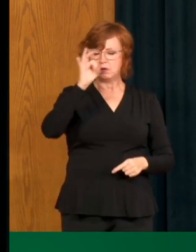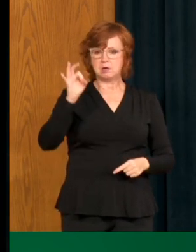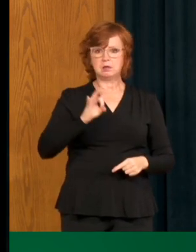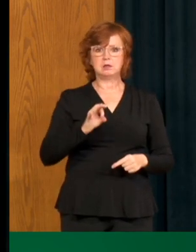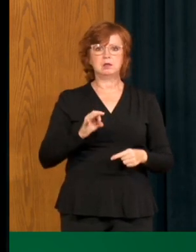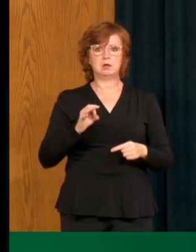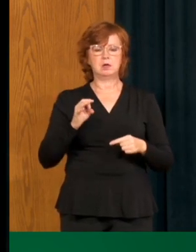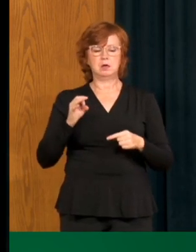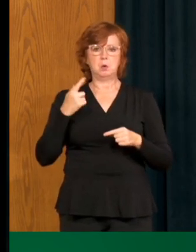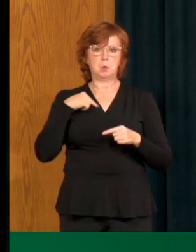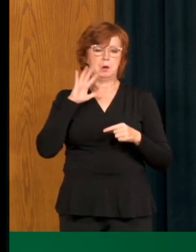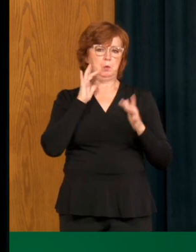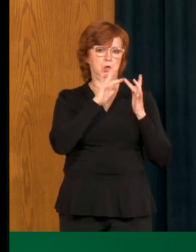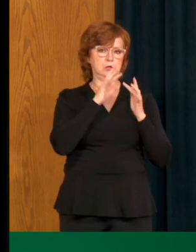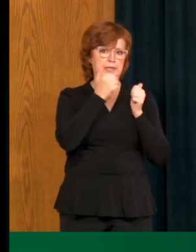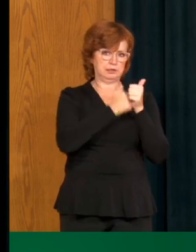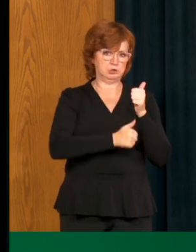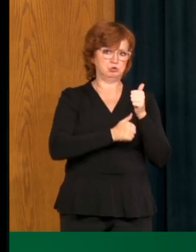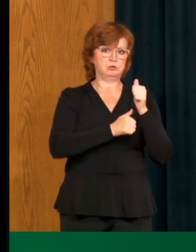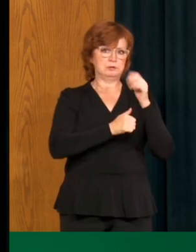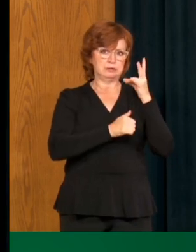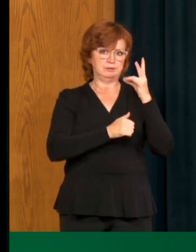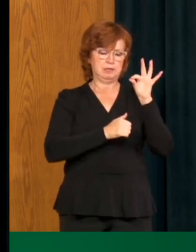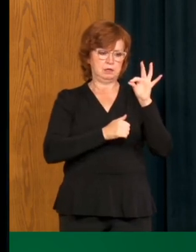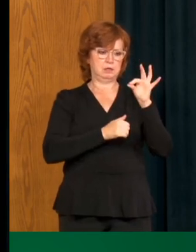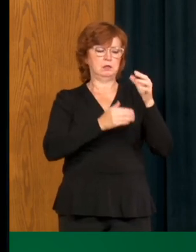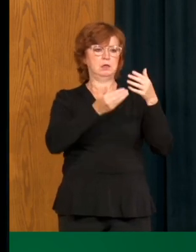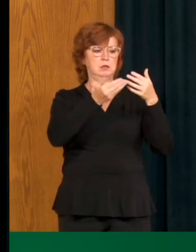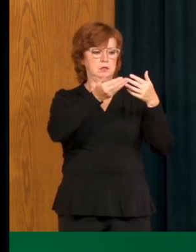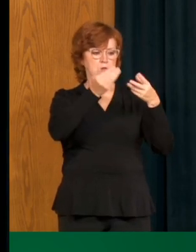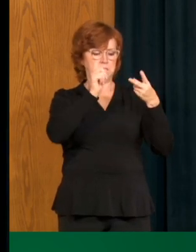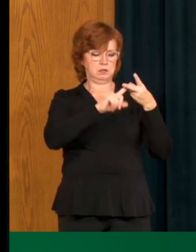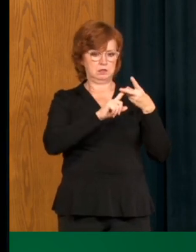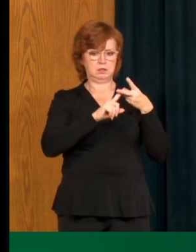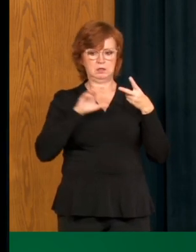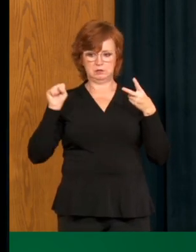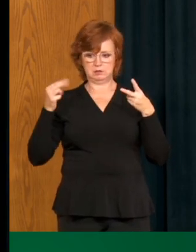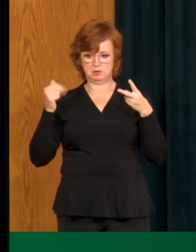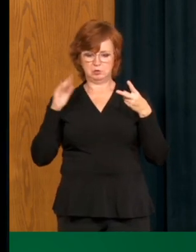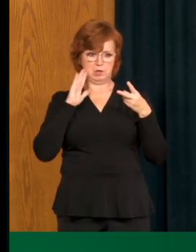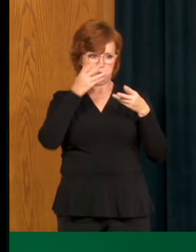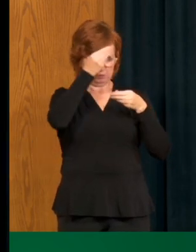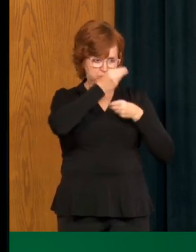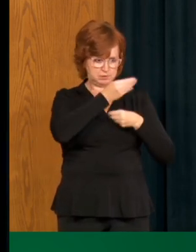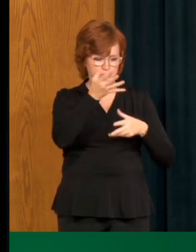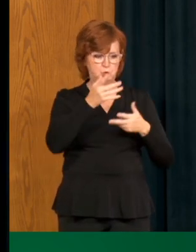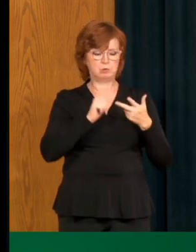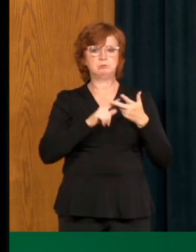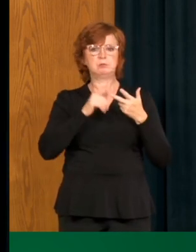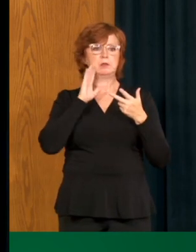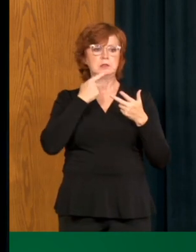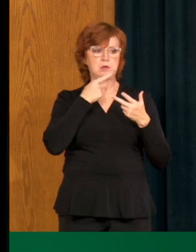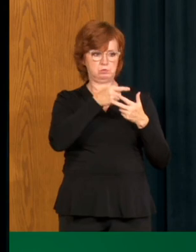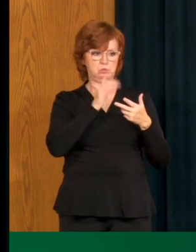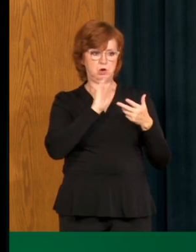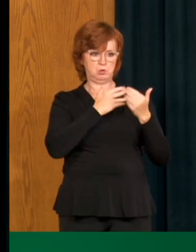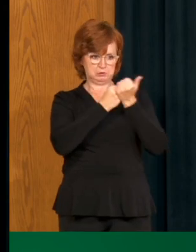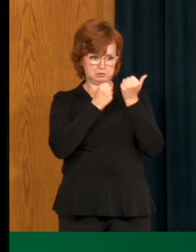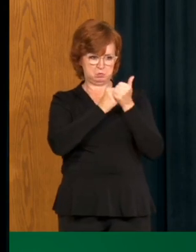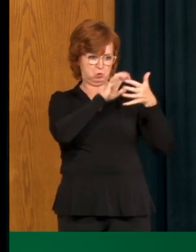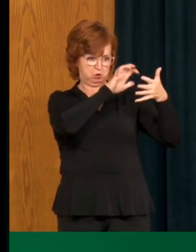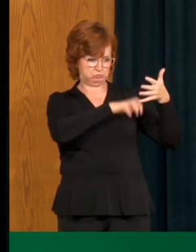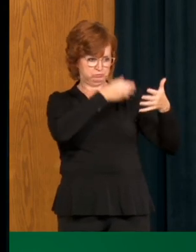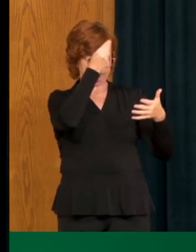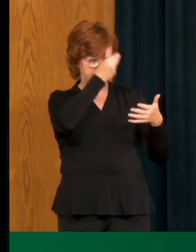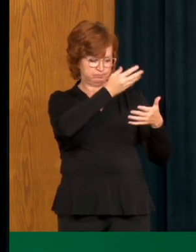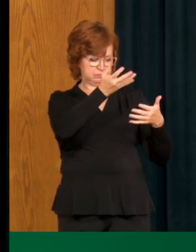supports, any, uh, any communication around education of what the public health recommendations are, what the public health orders are, and the